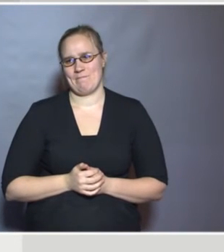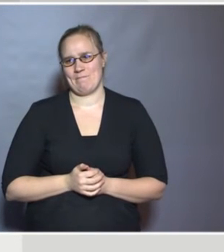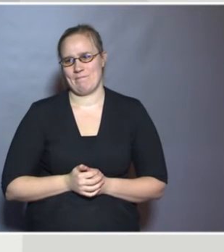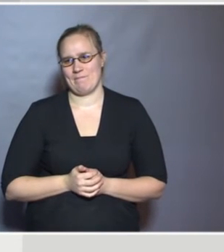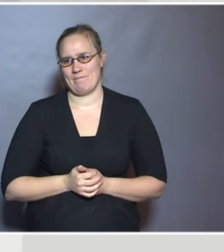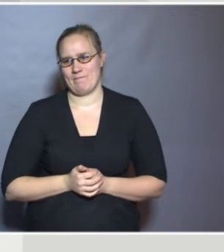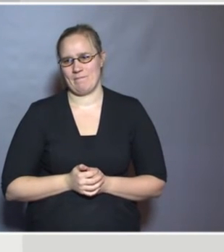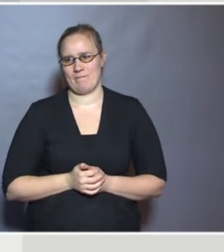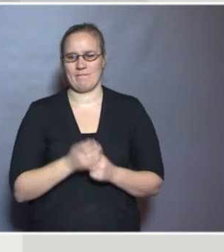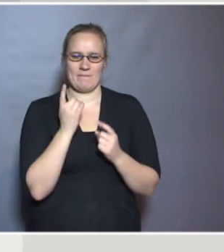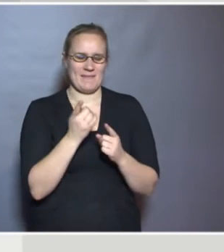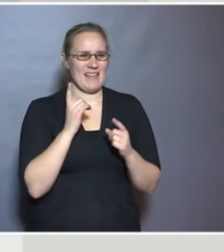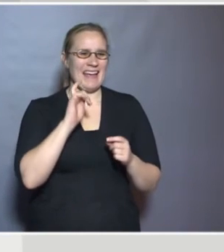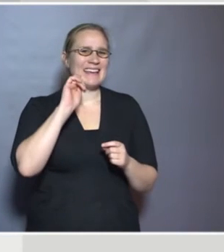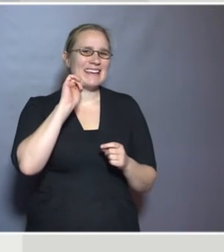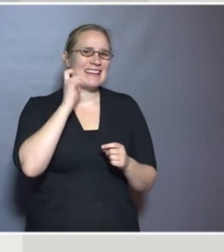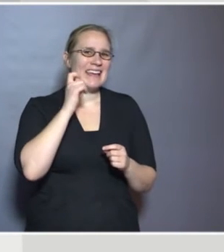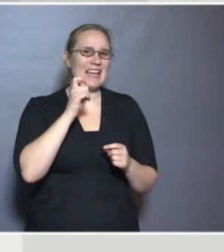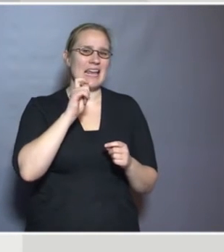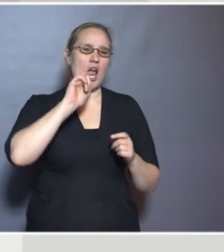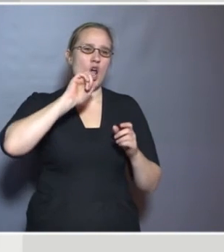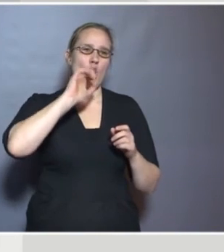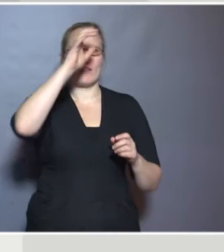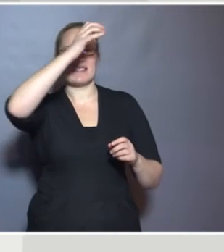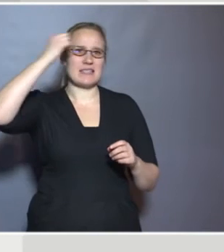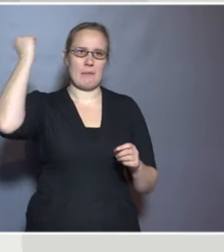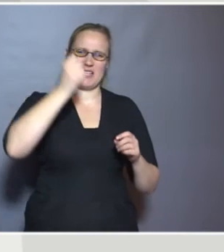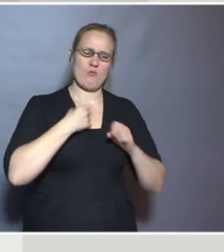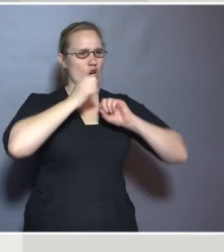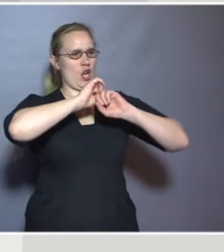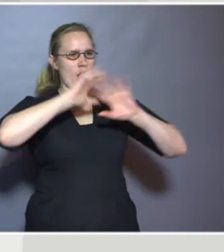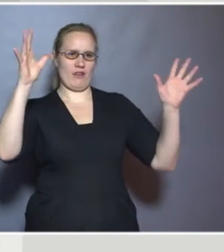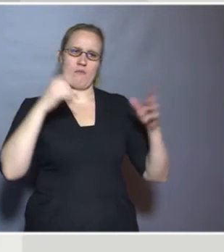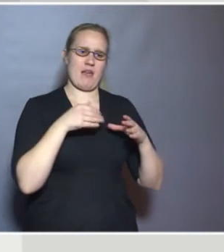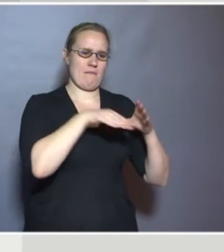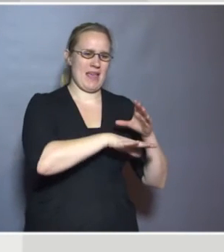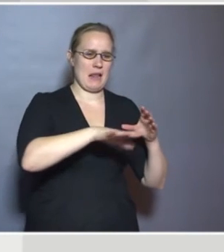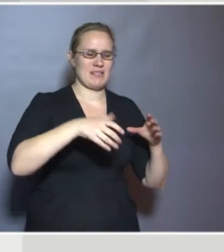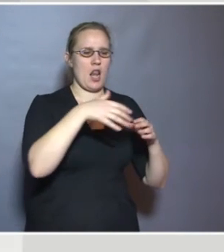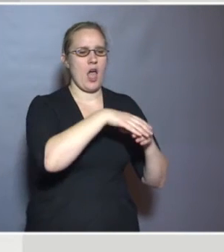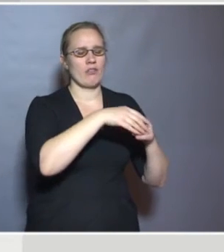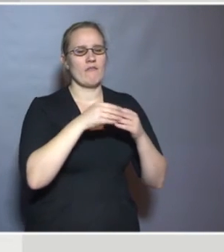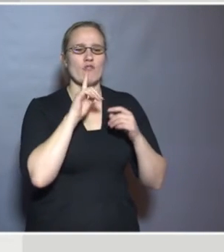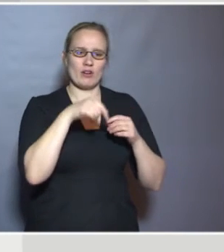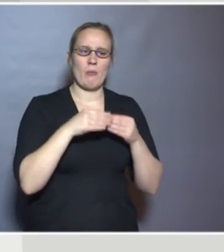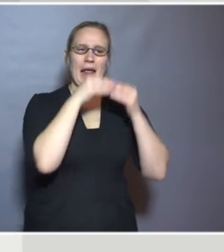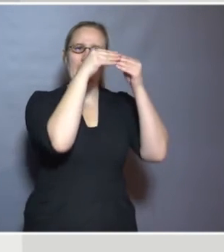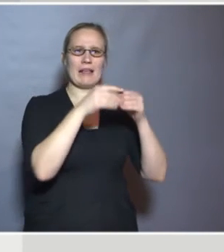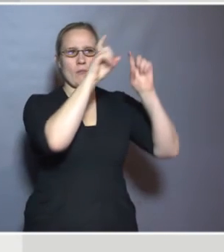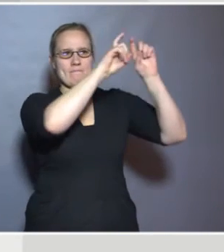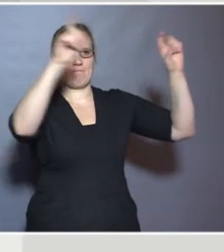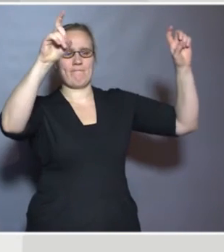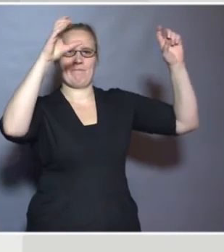There are a number of key concepts that we had to clarify with our member countries before we could agree that shared vision.